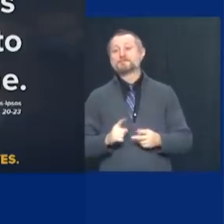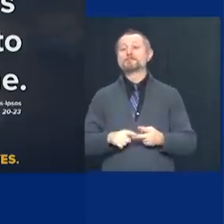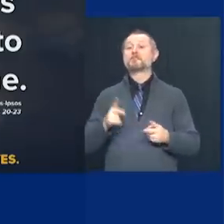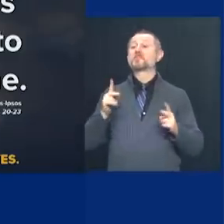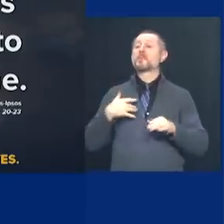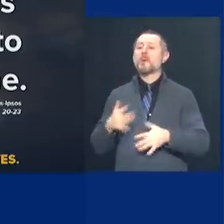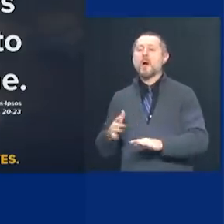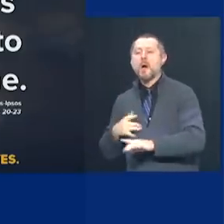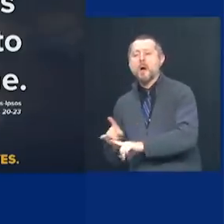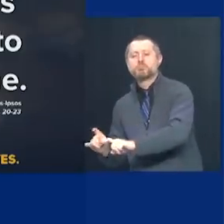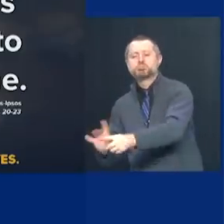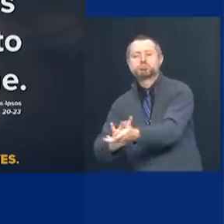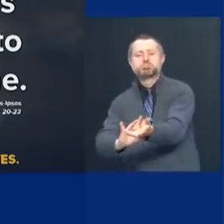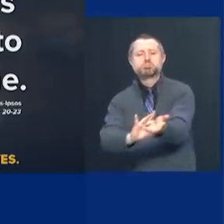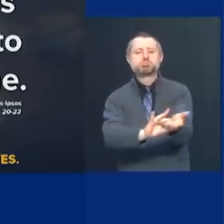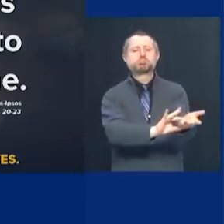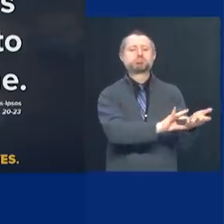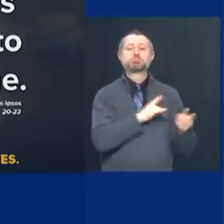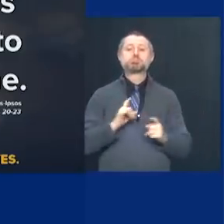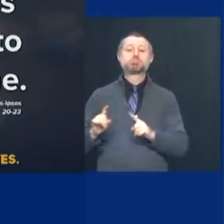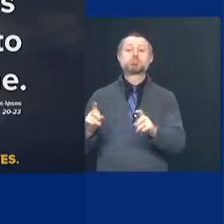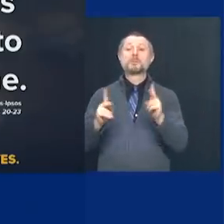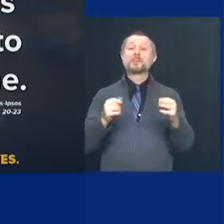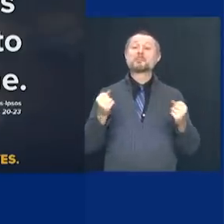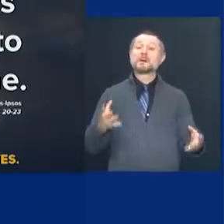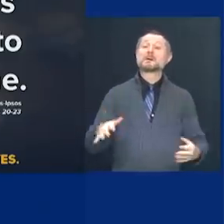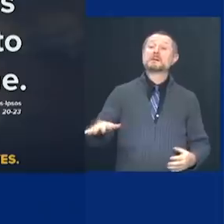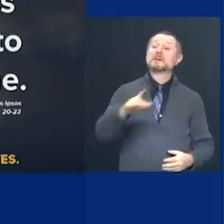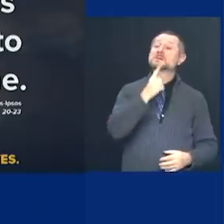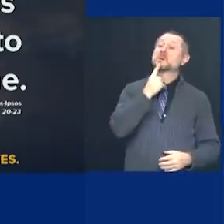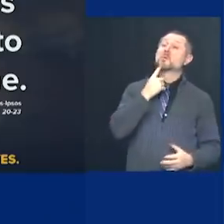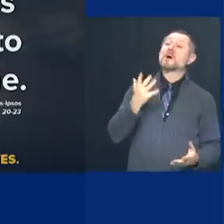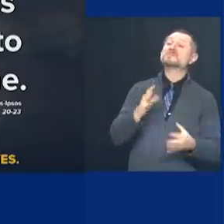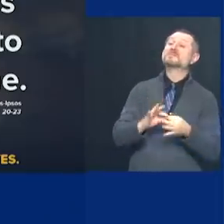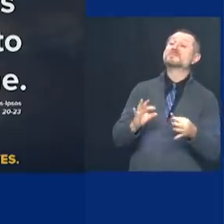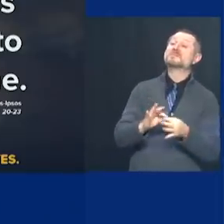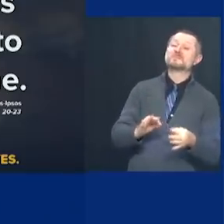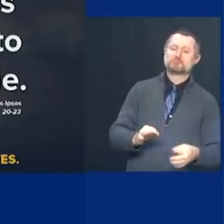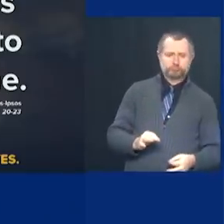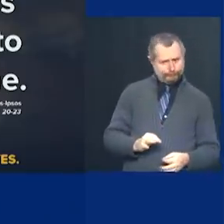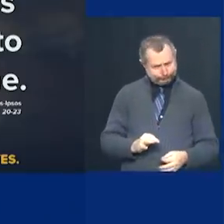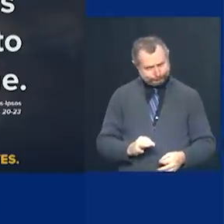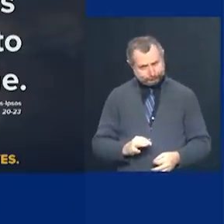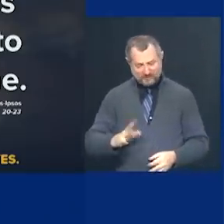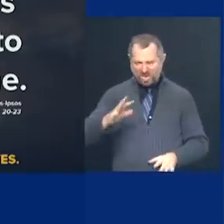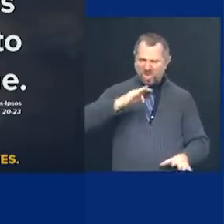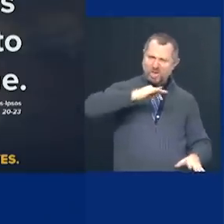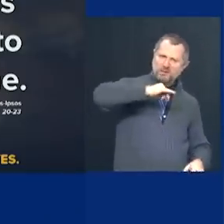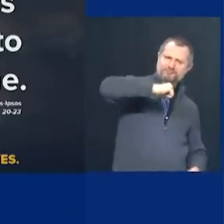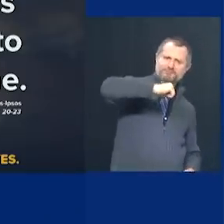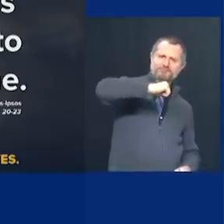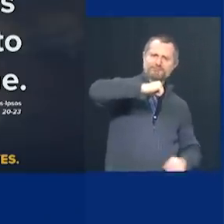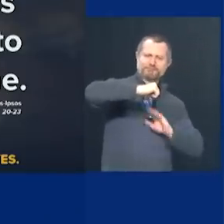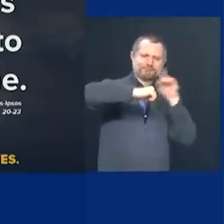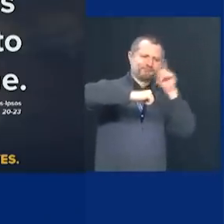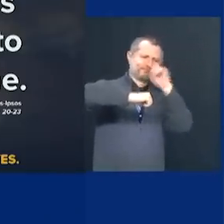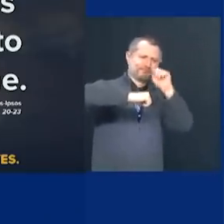polls that suggest the high percent of Americans are not ready to take this vaccine.